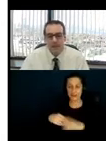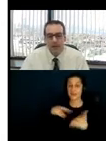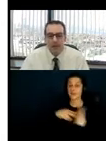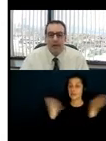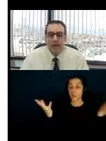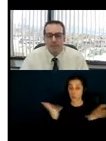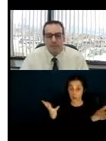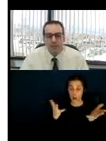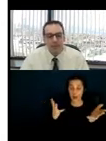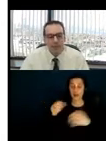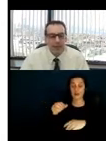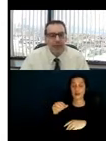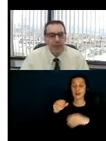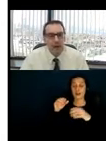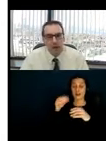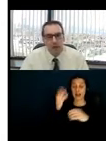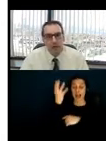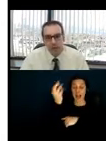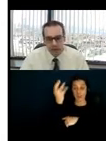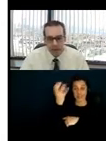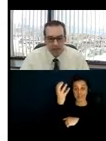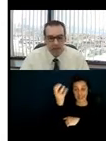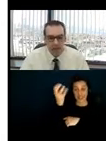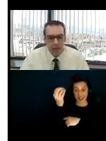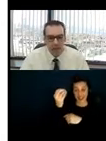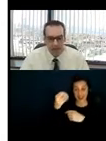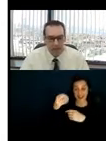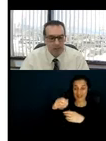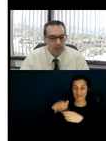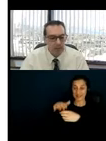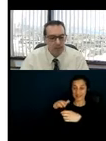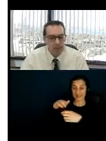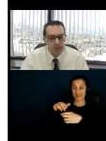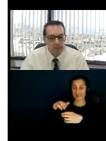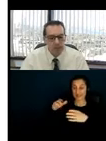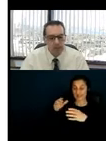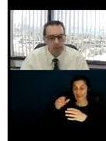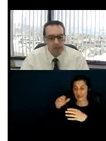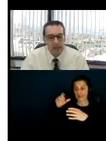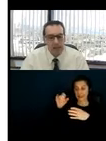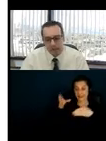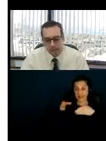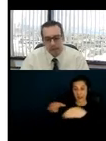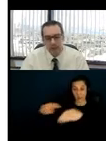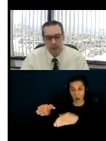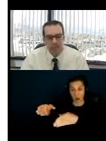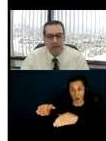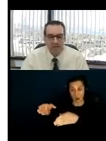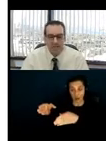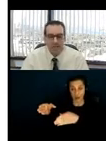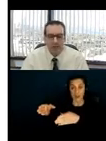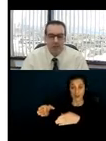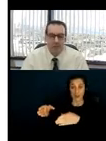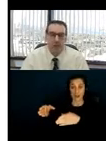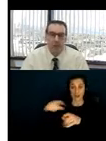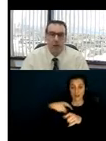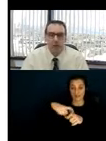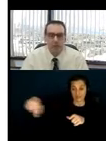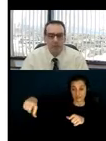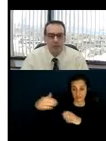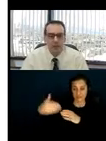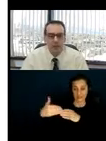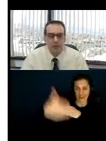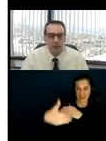created as a public amenity on or along a sidewalk. I'm sorry, alongside a sidewalk. Typically,